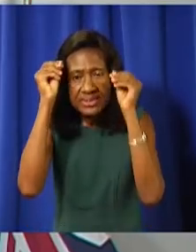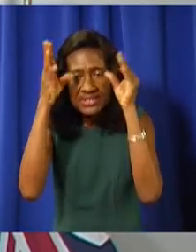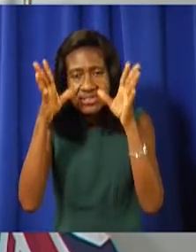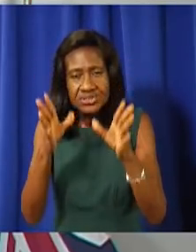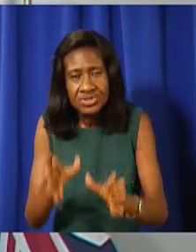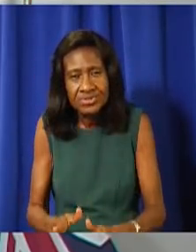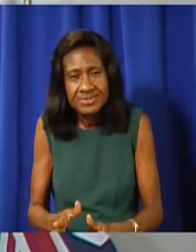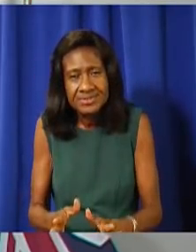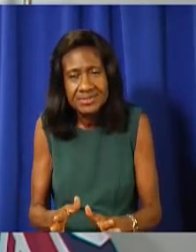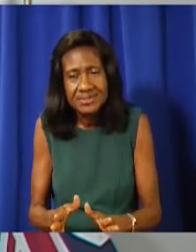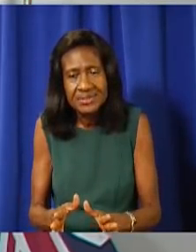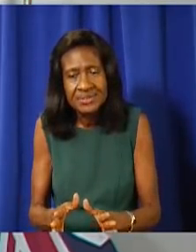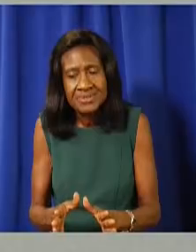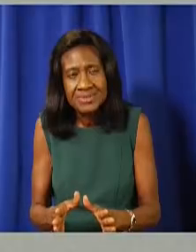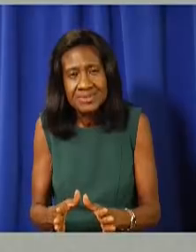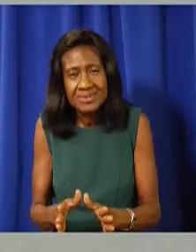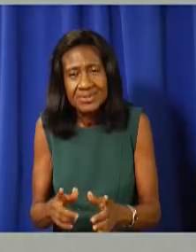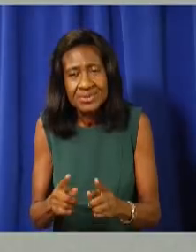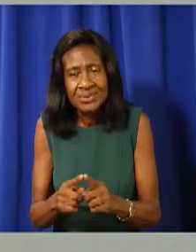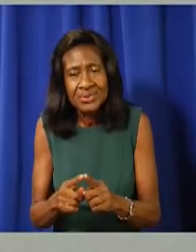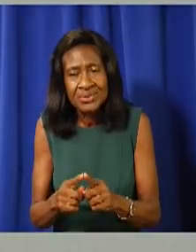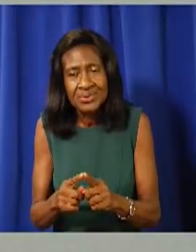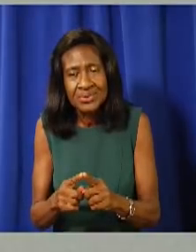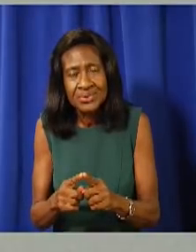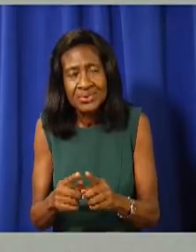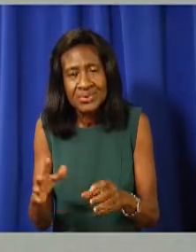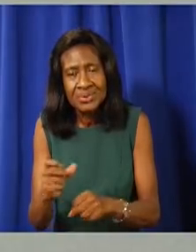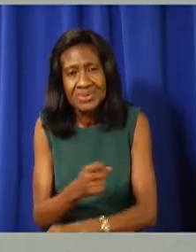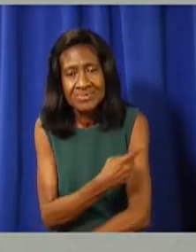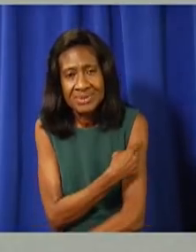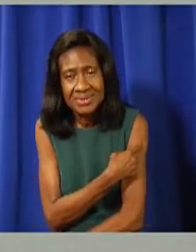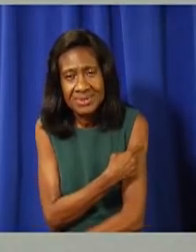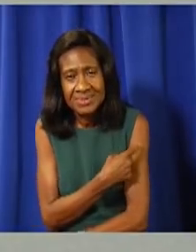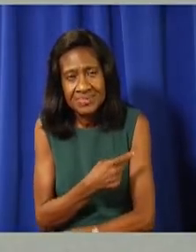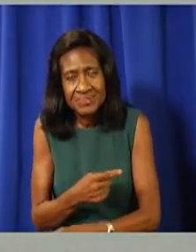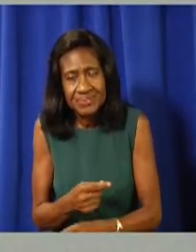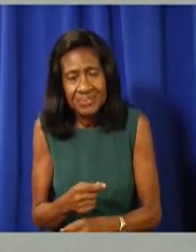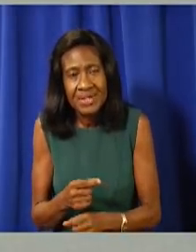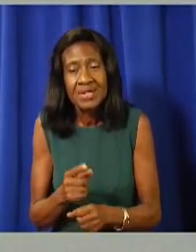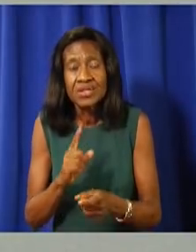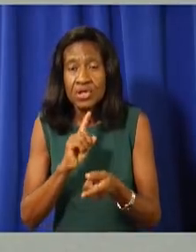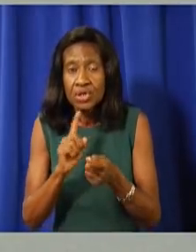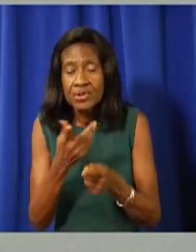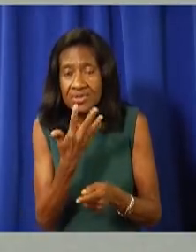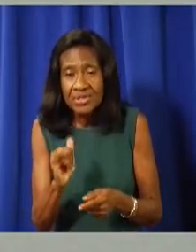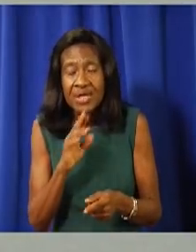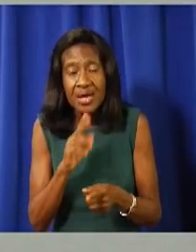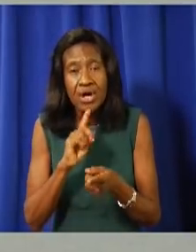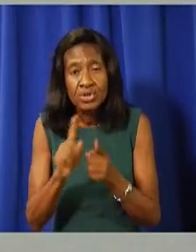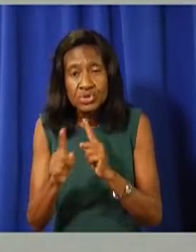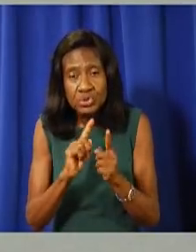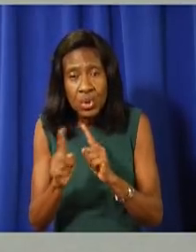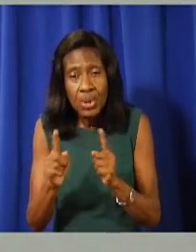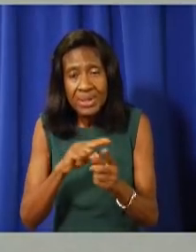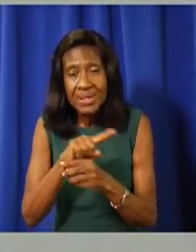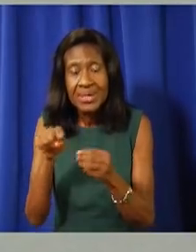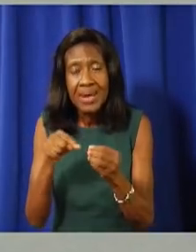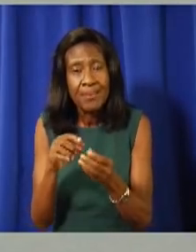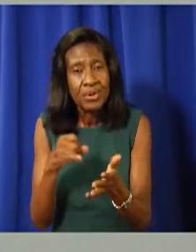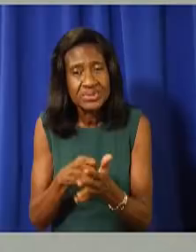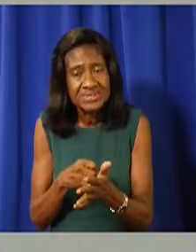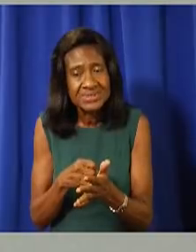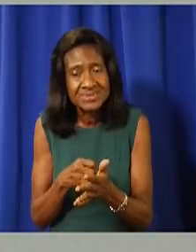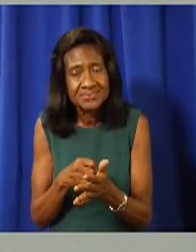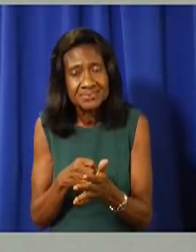Um, um, vaccines? That is something which is, which is under discussion. Um, when you say, are we there yet? No,